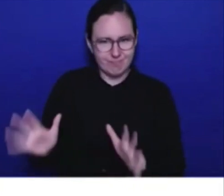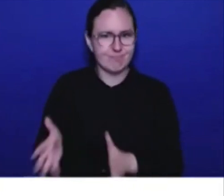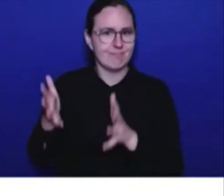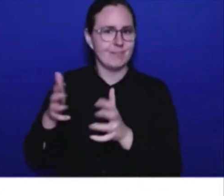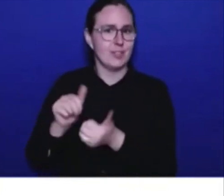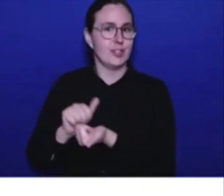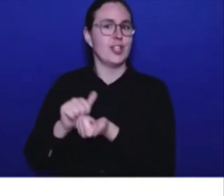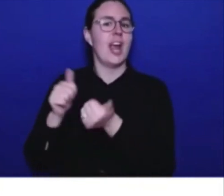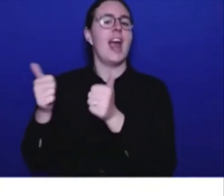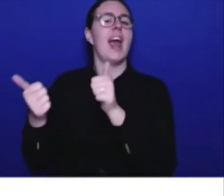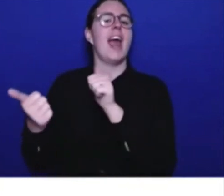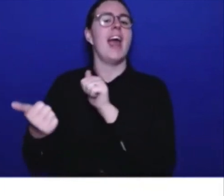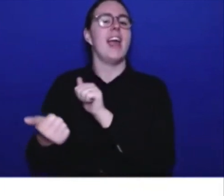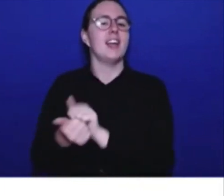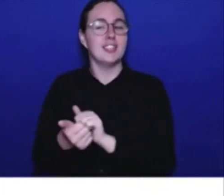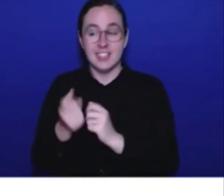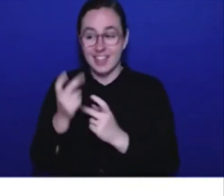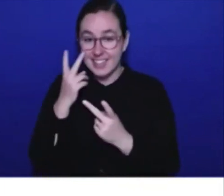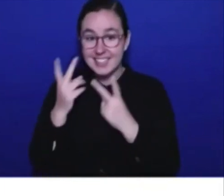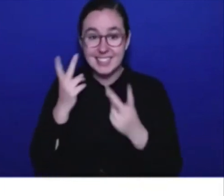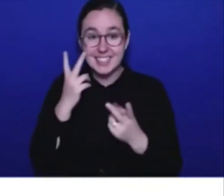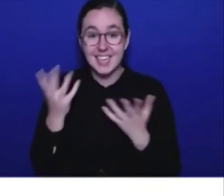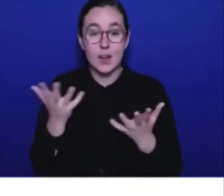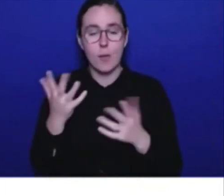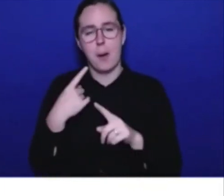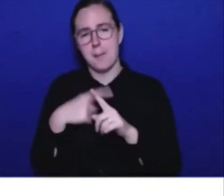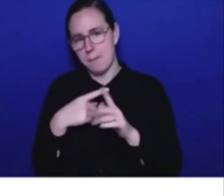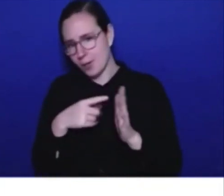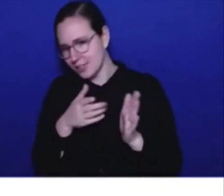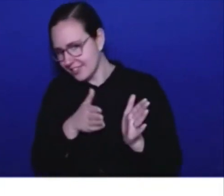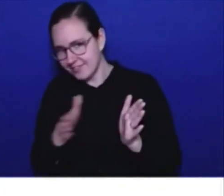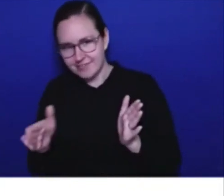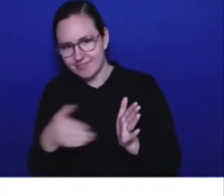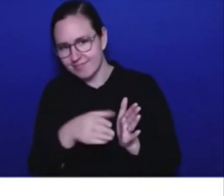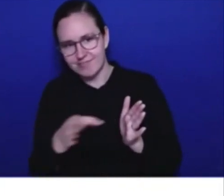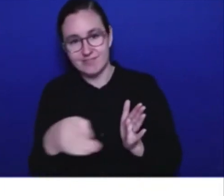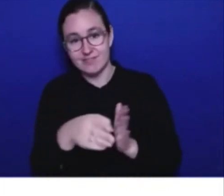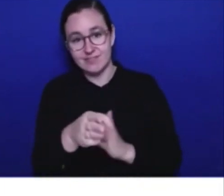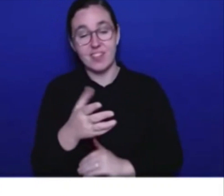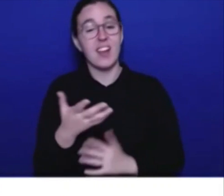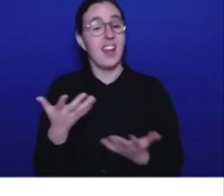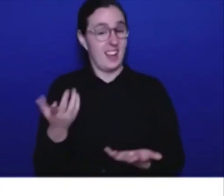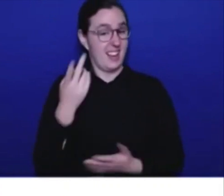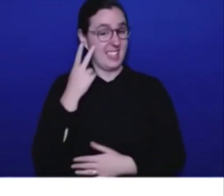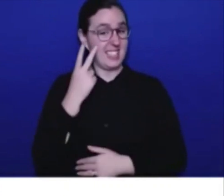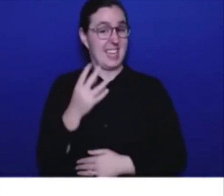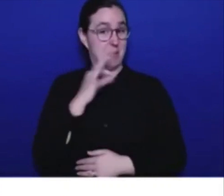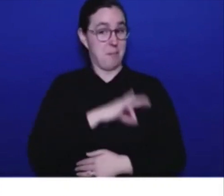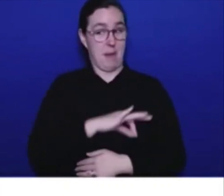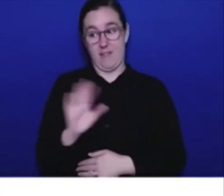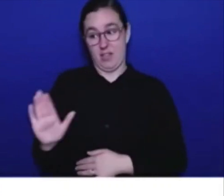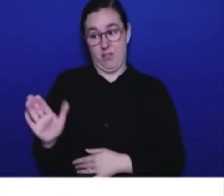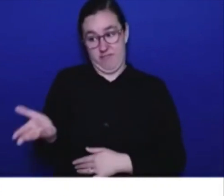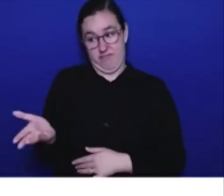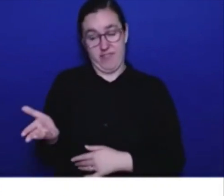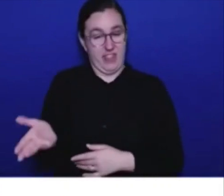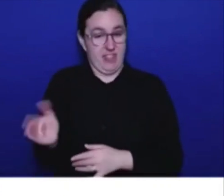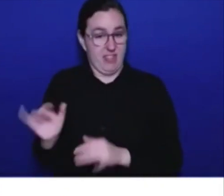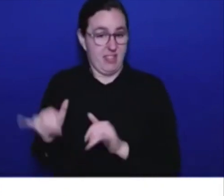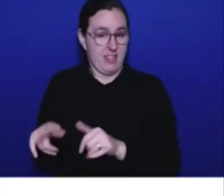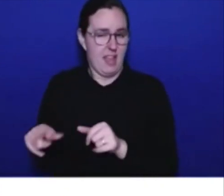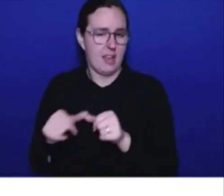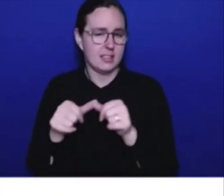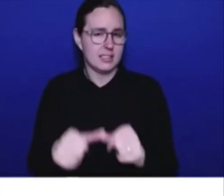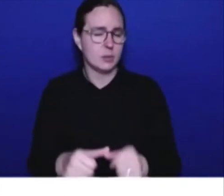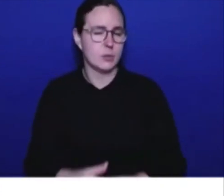benefits. And they will continue to see the benefits of a strong public insurer. To the phone for our next question from Rob Shaw, Czech News.